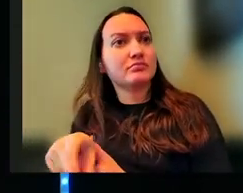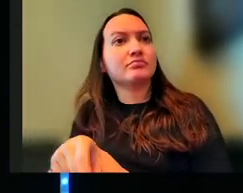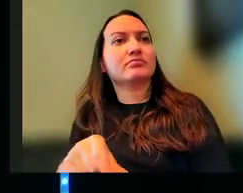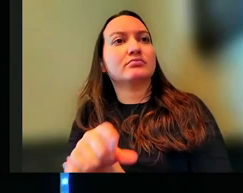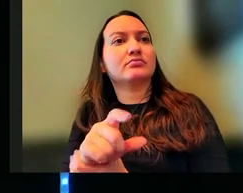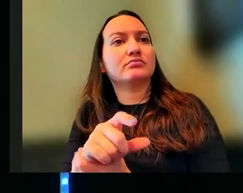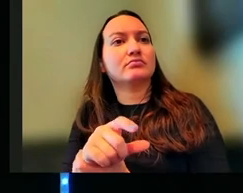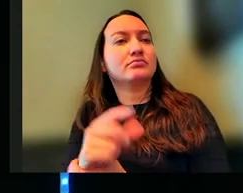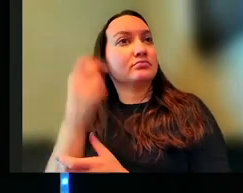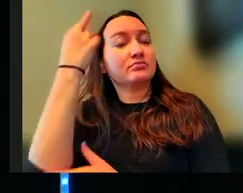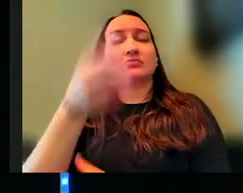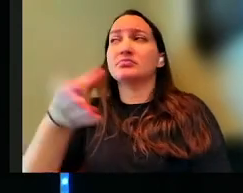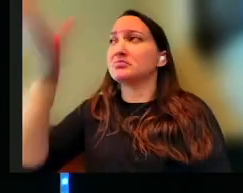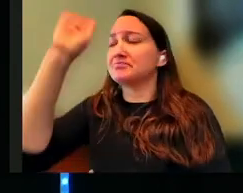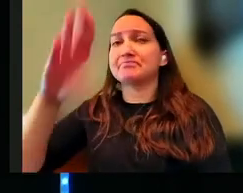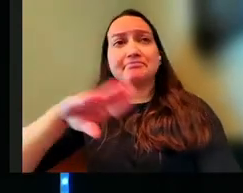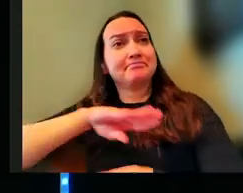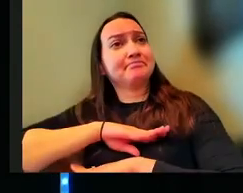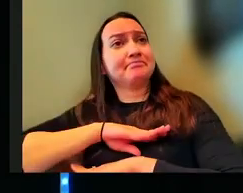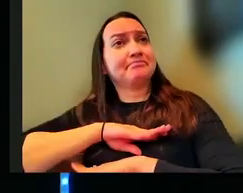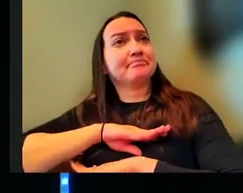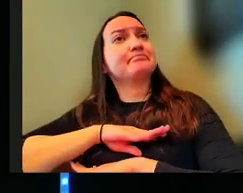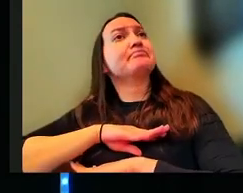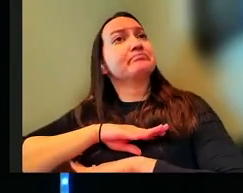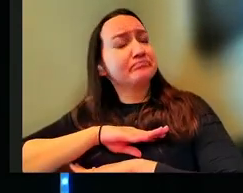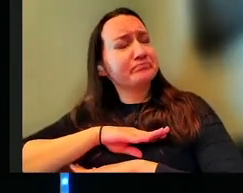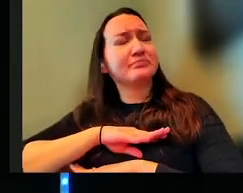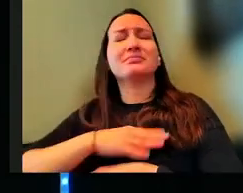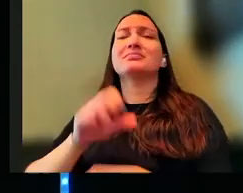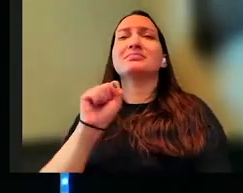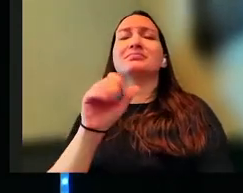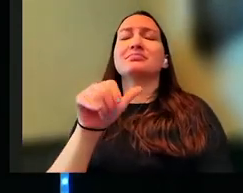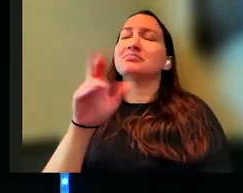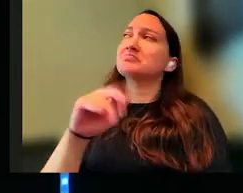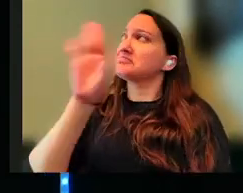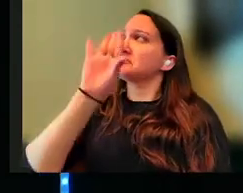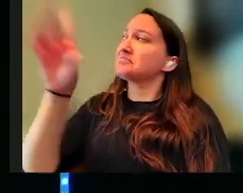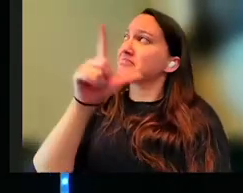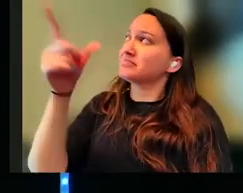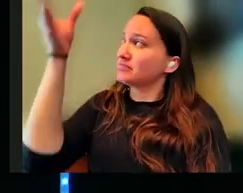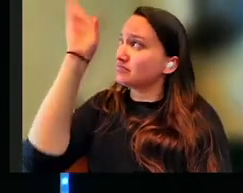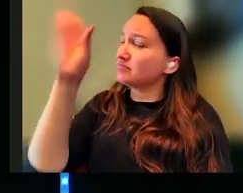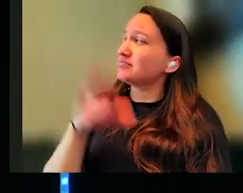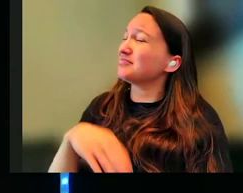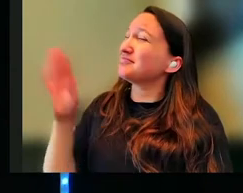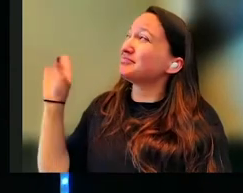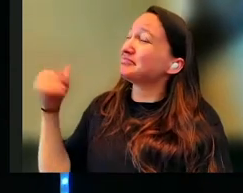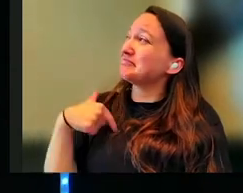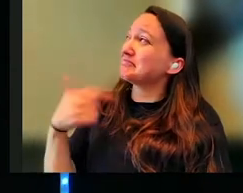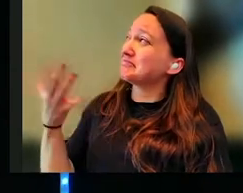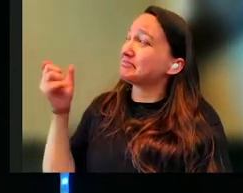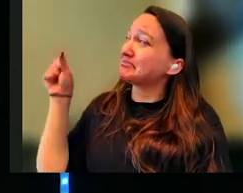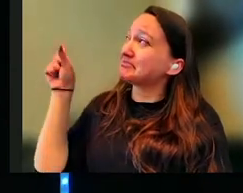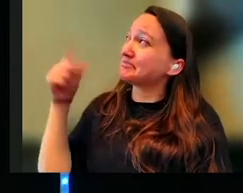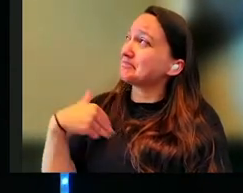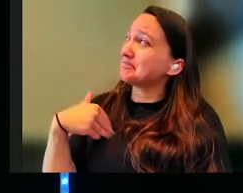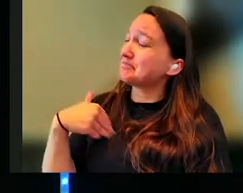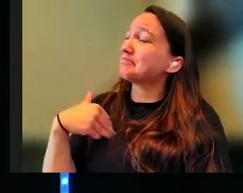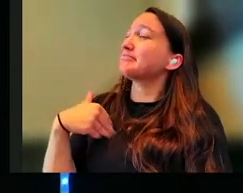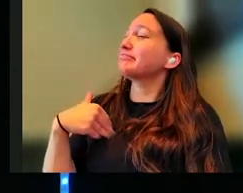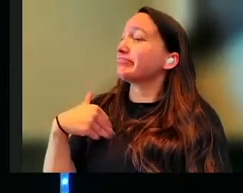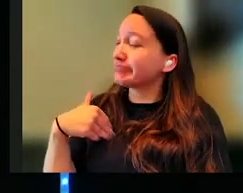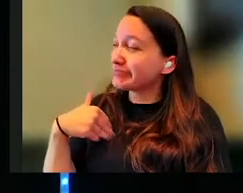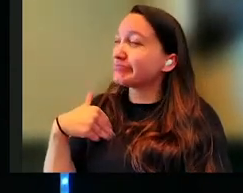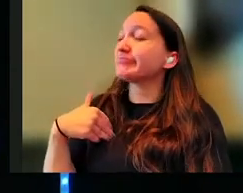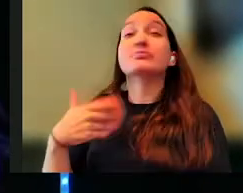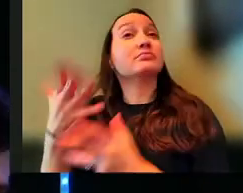That's why God was pleased with Solomon, because Solomon went to God. He said, God, want what you have. That's